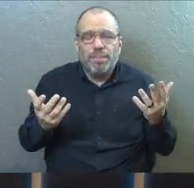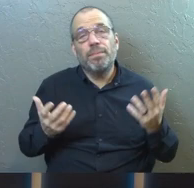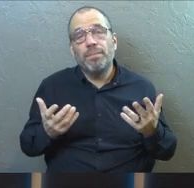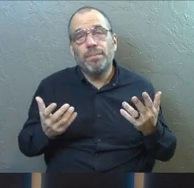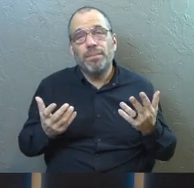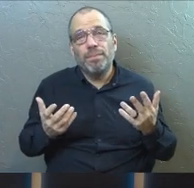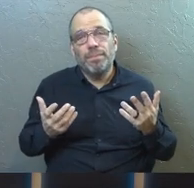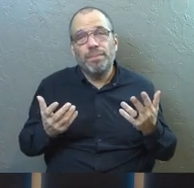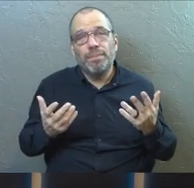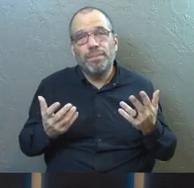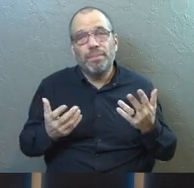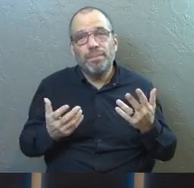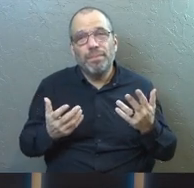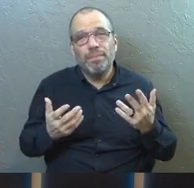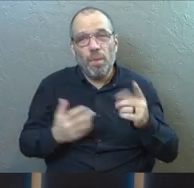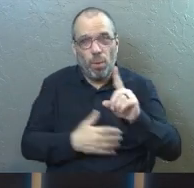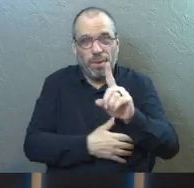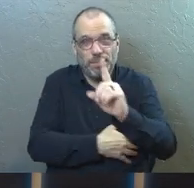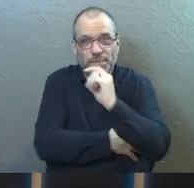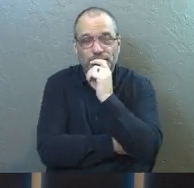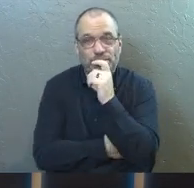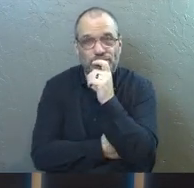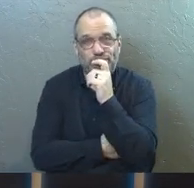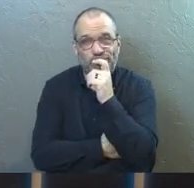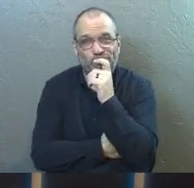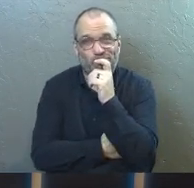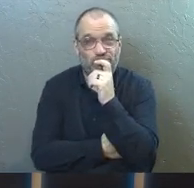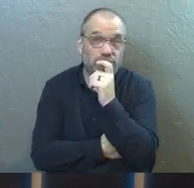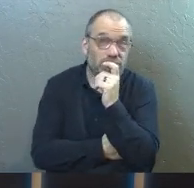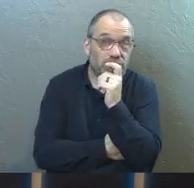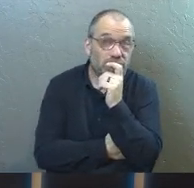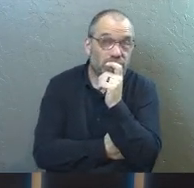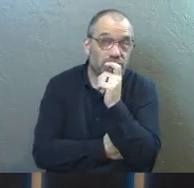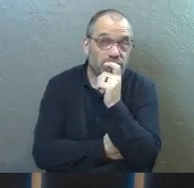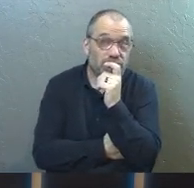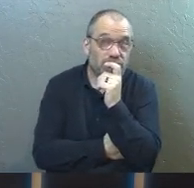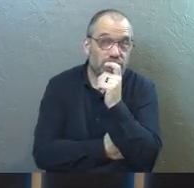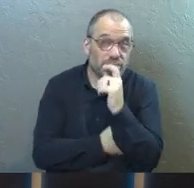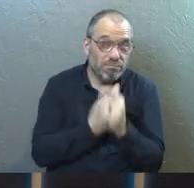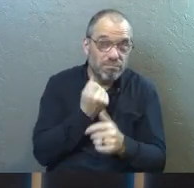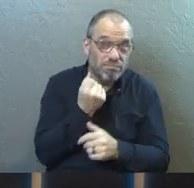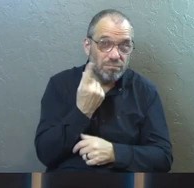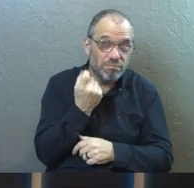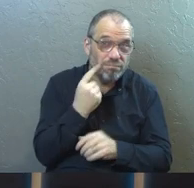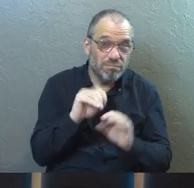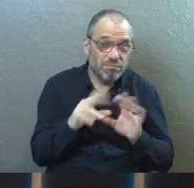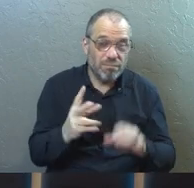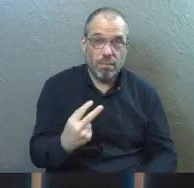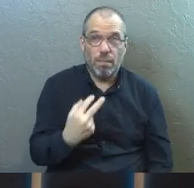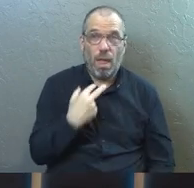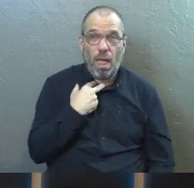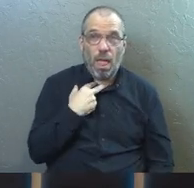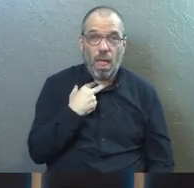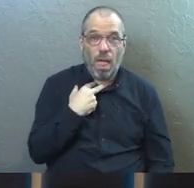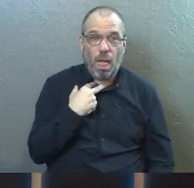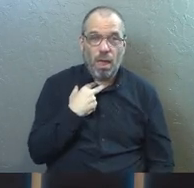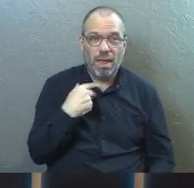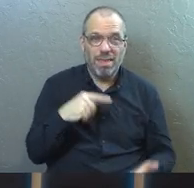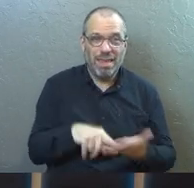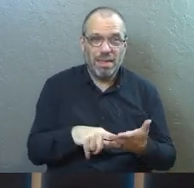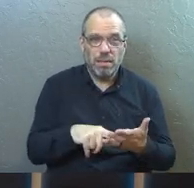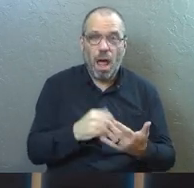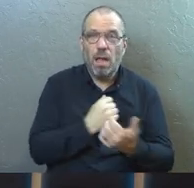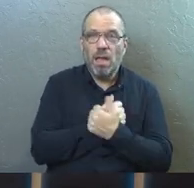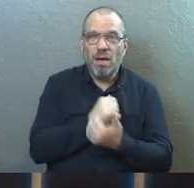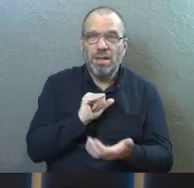I'm going give you a second, second service. Do you see what they're doing? They're stuck in a transactional relationship